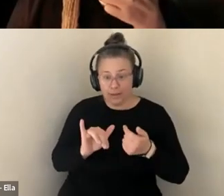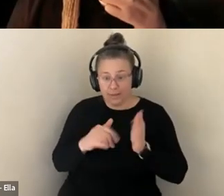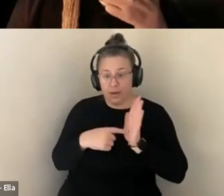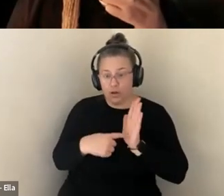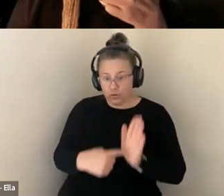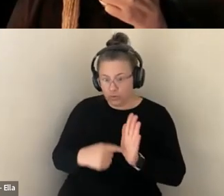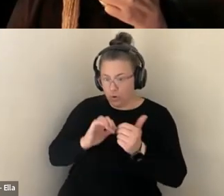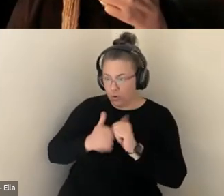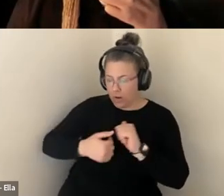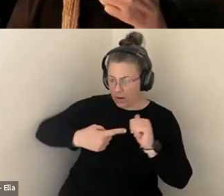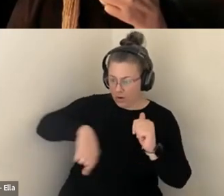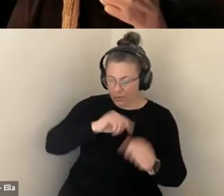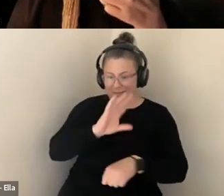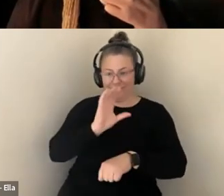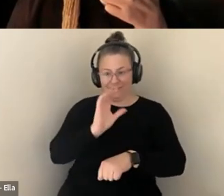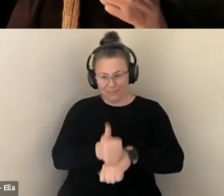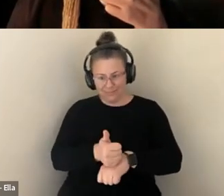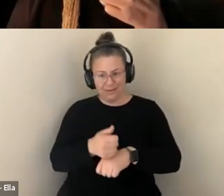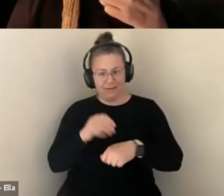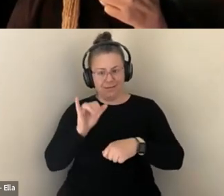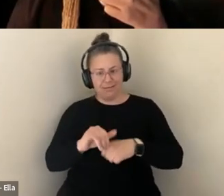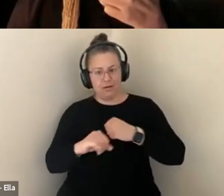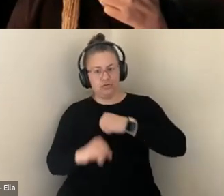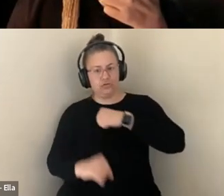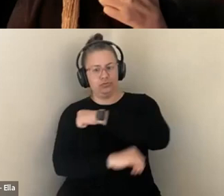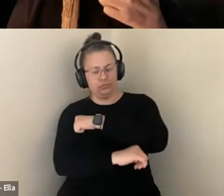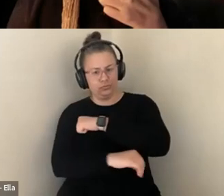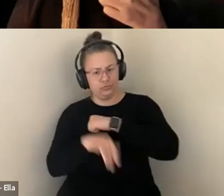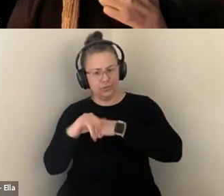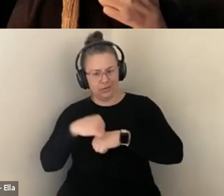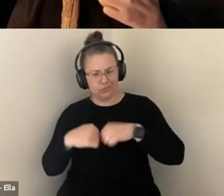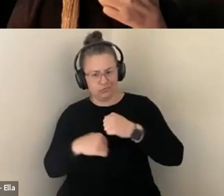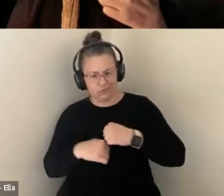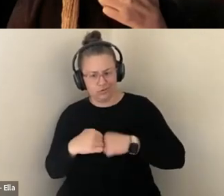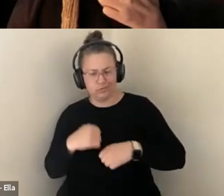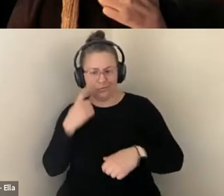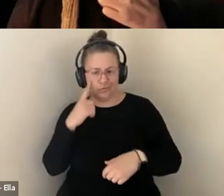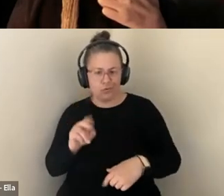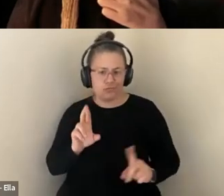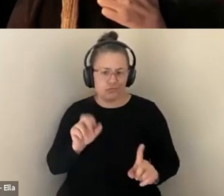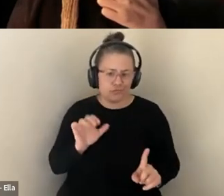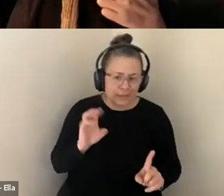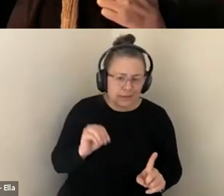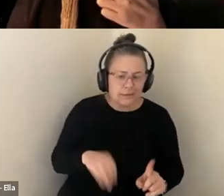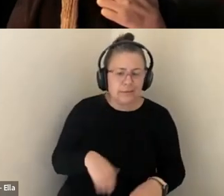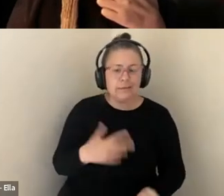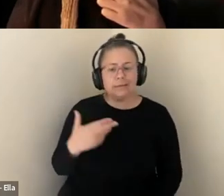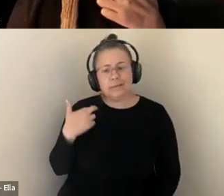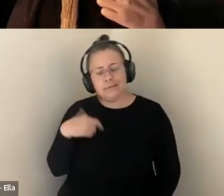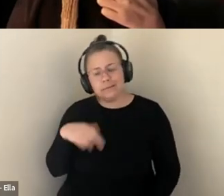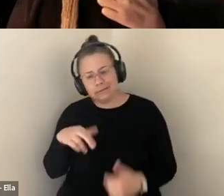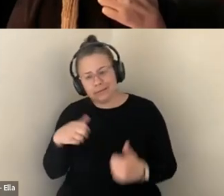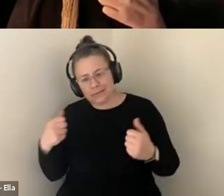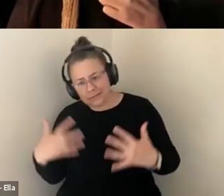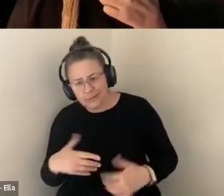RACISM AND XENOPHOBIA. I THINK THAT BOTH KEEPING THOSE AS DISCRETE CATEGORIES AND SEEING HOW THEY